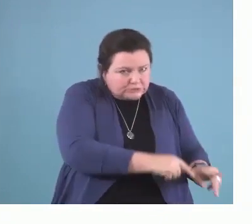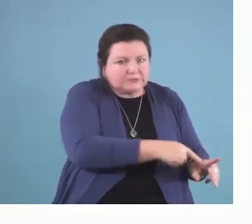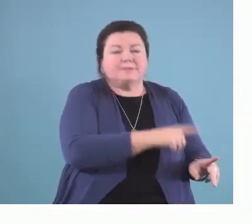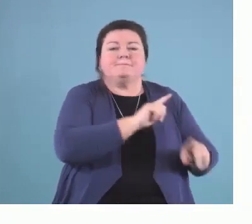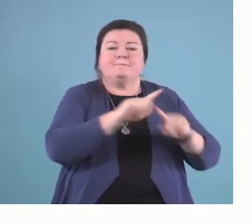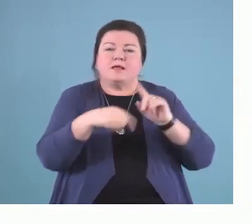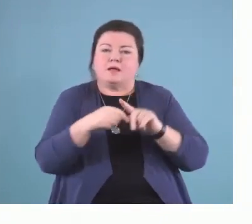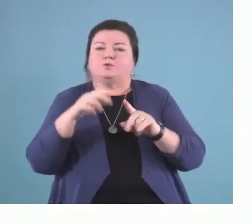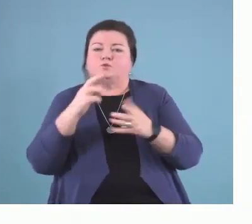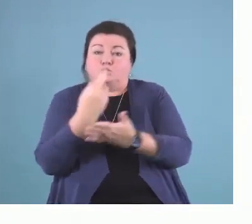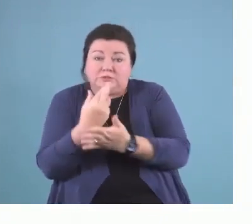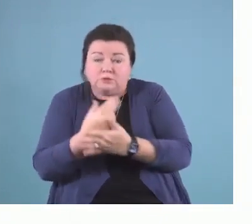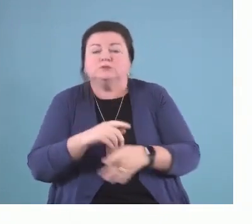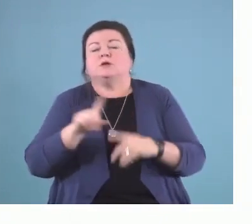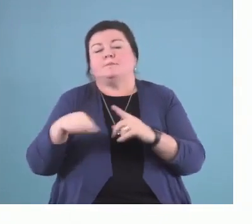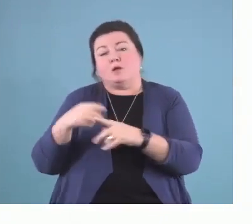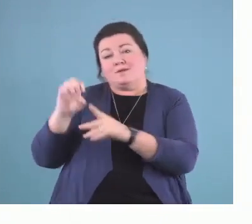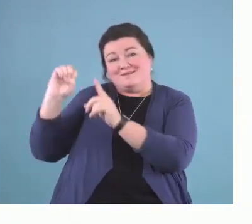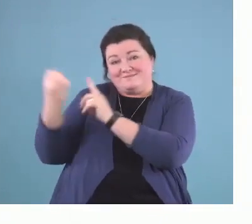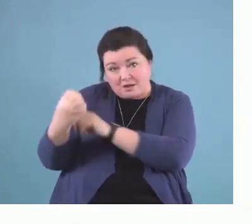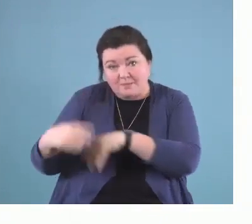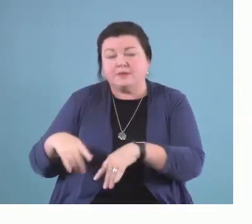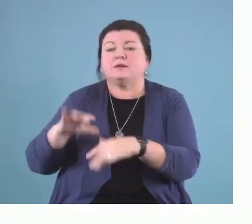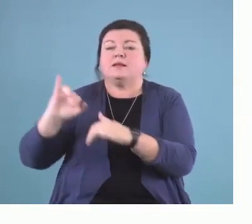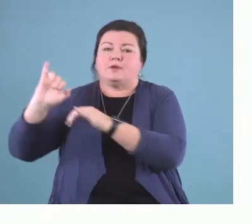It's about opportunities afforded to them.